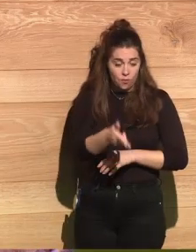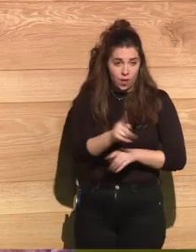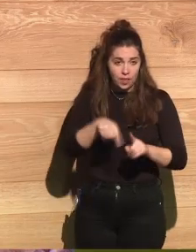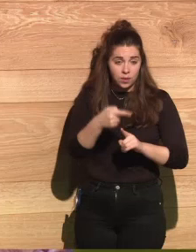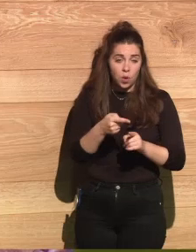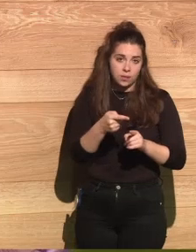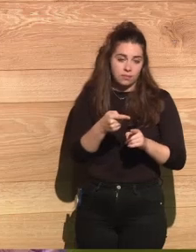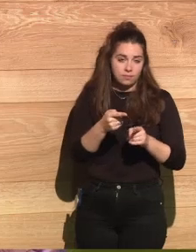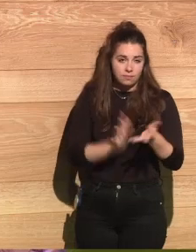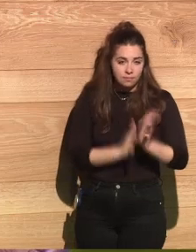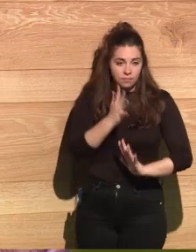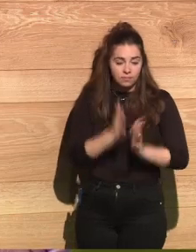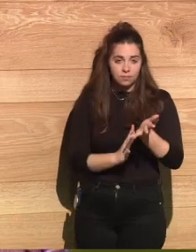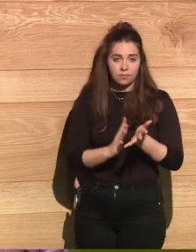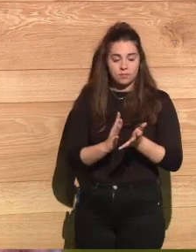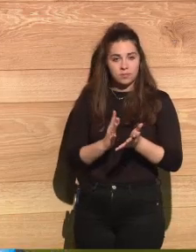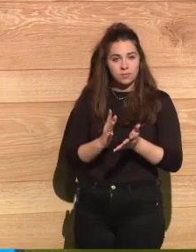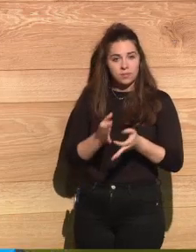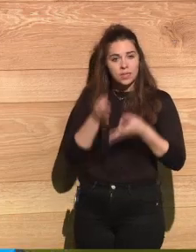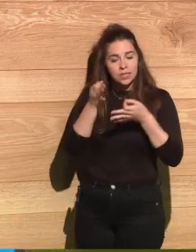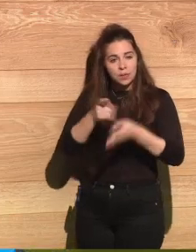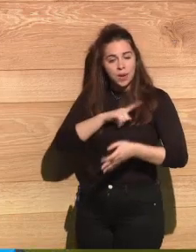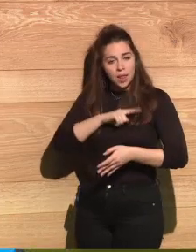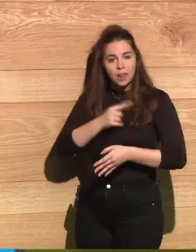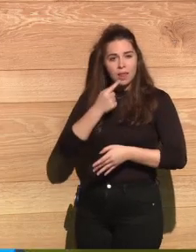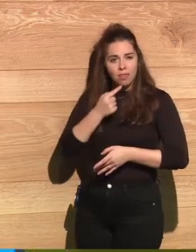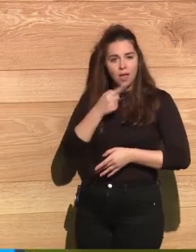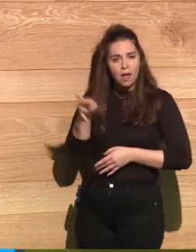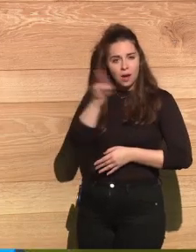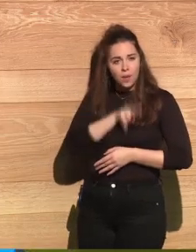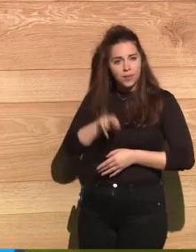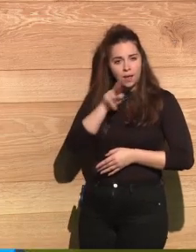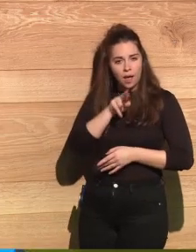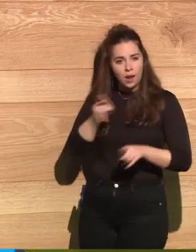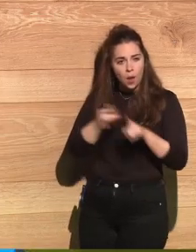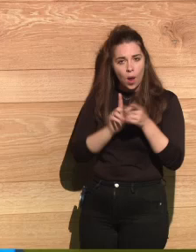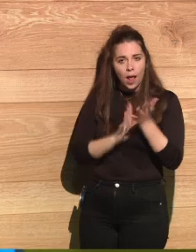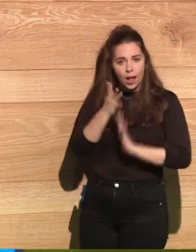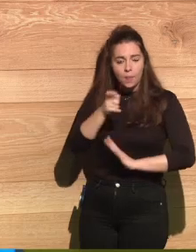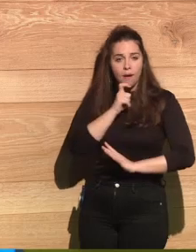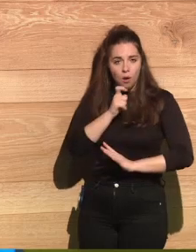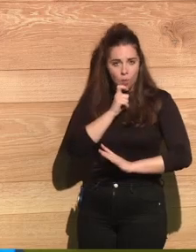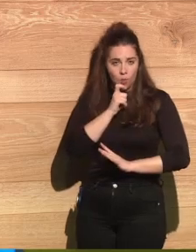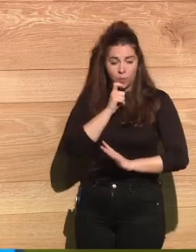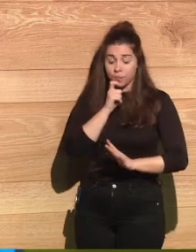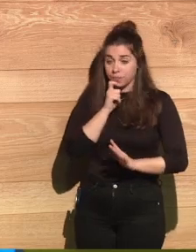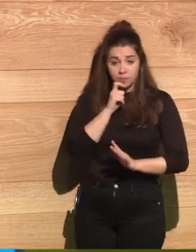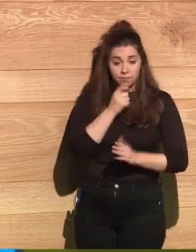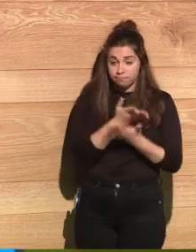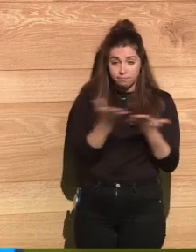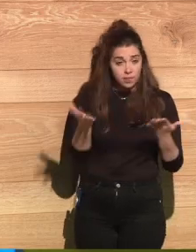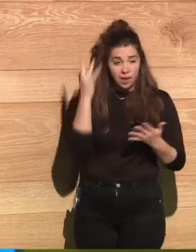quite burned yet. Can you imagine? Thirteen-year-old girl just standing there